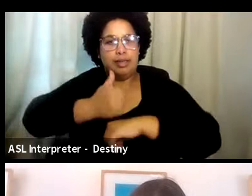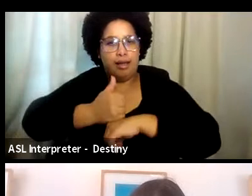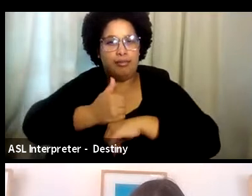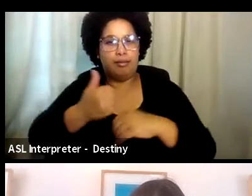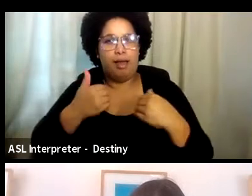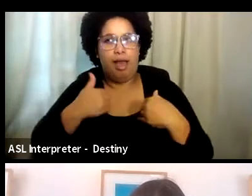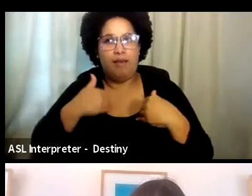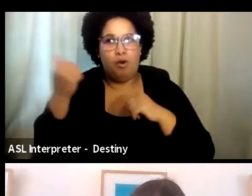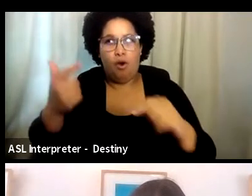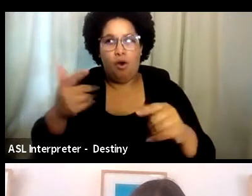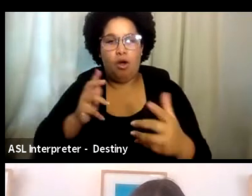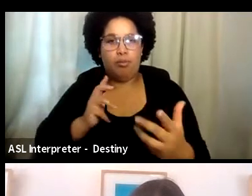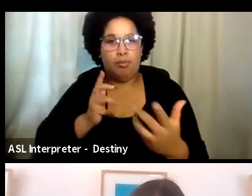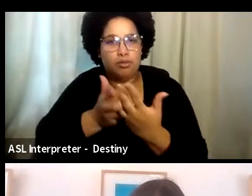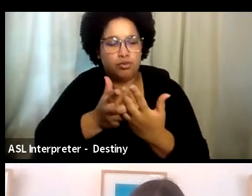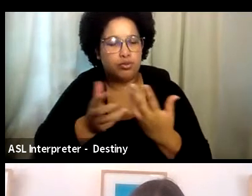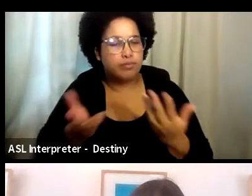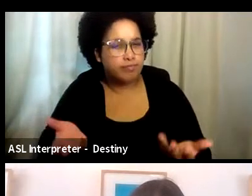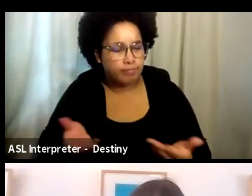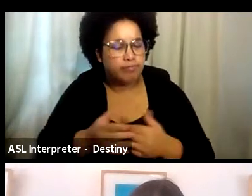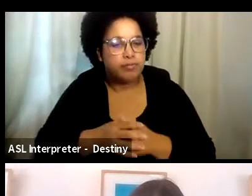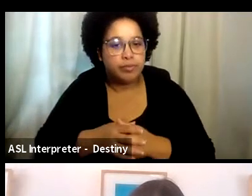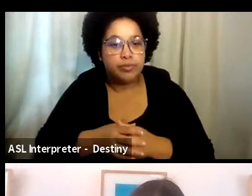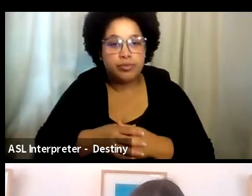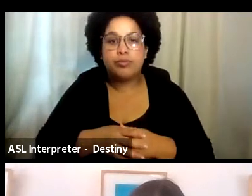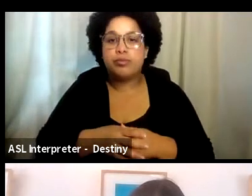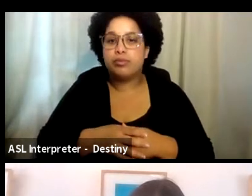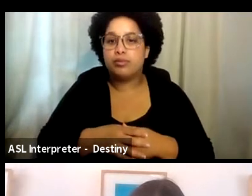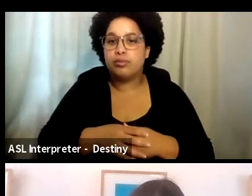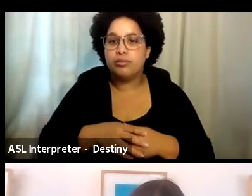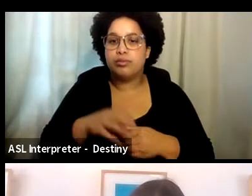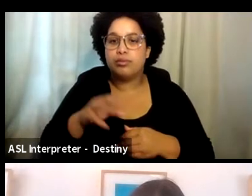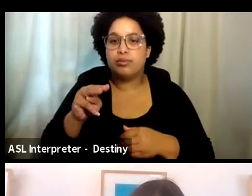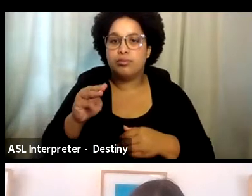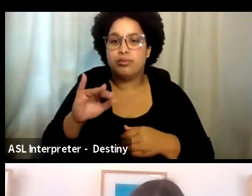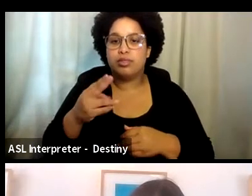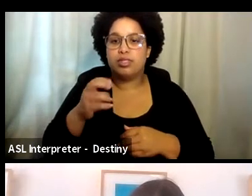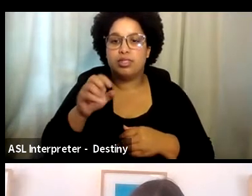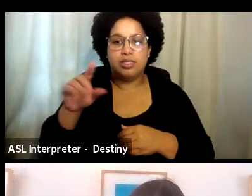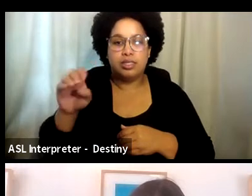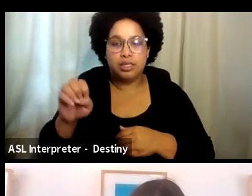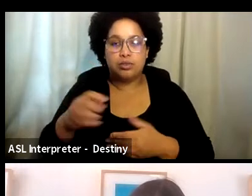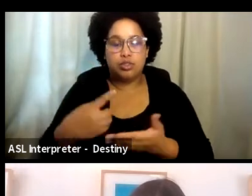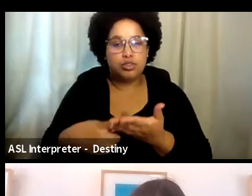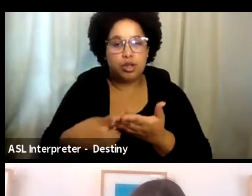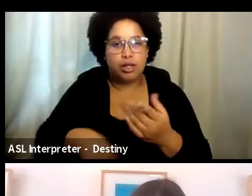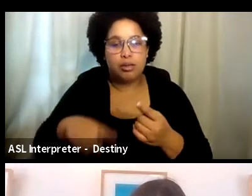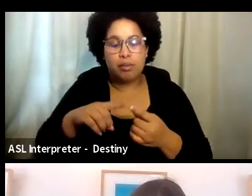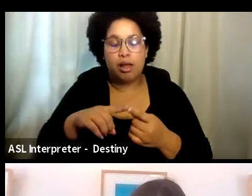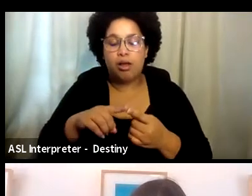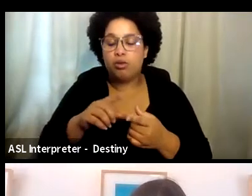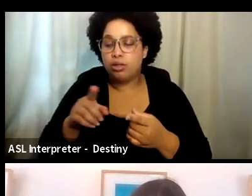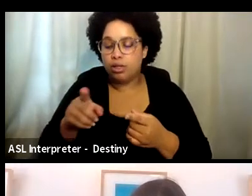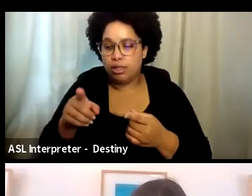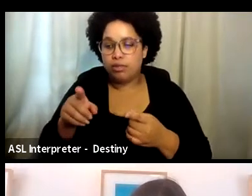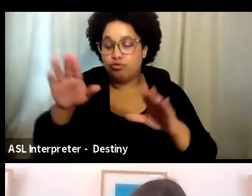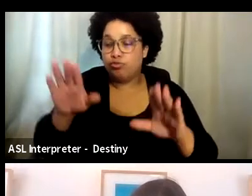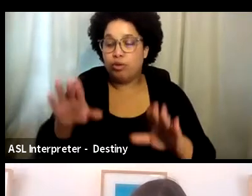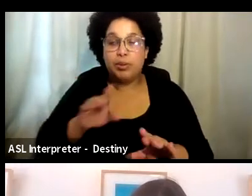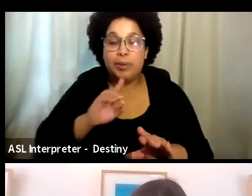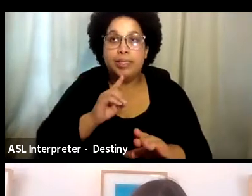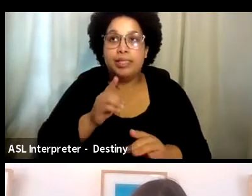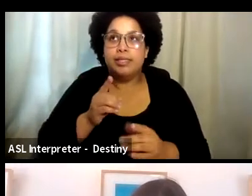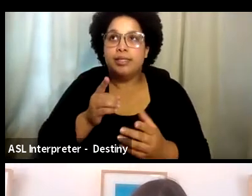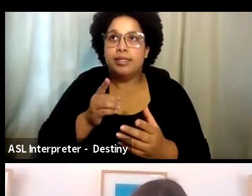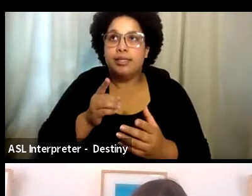Great. Thank you. And what was great, you know, what, uh, Michelle is talking about in terms of doing that was, uh, the idea